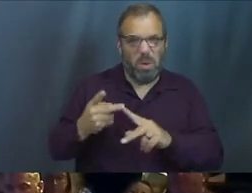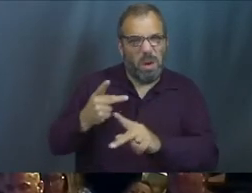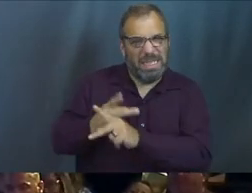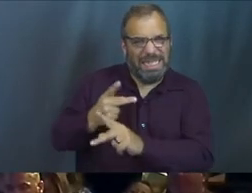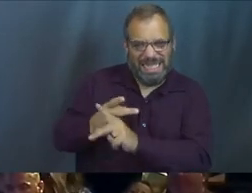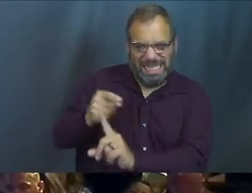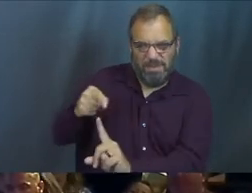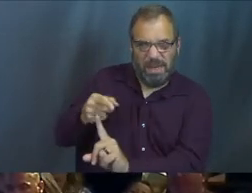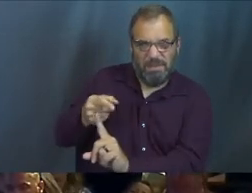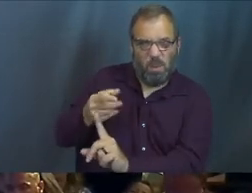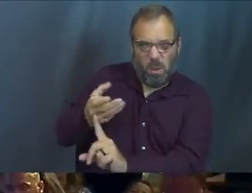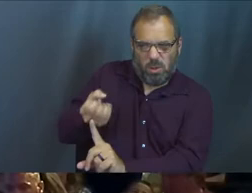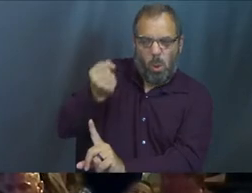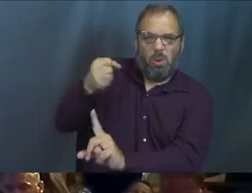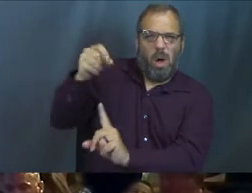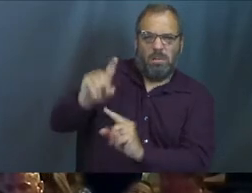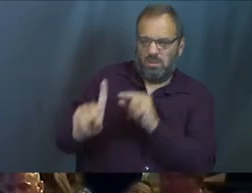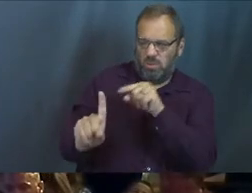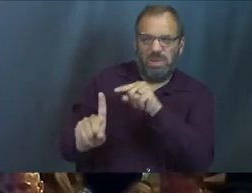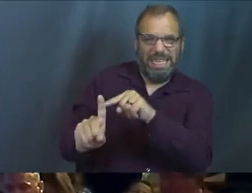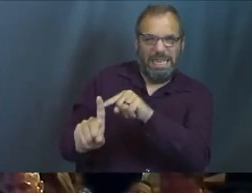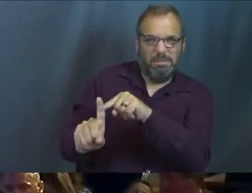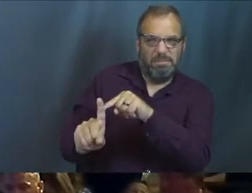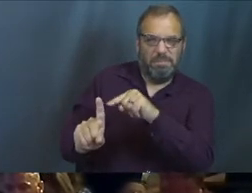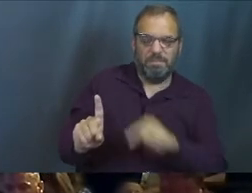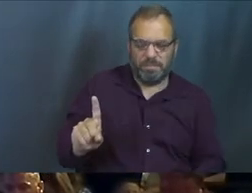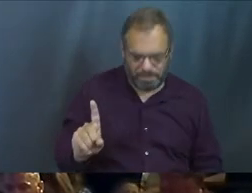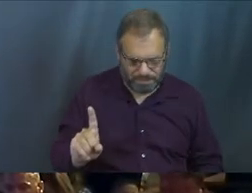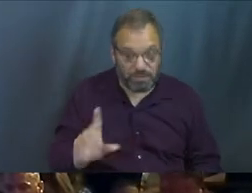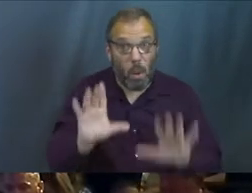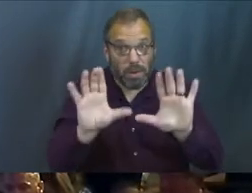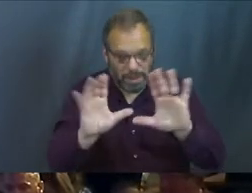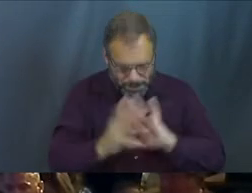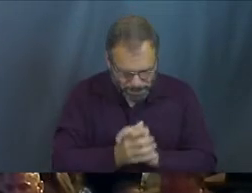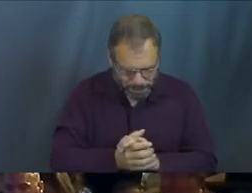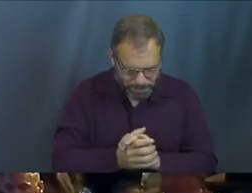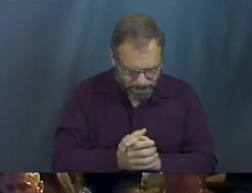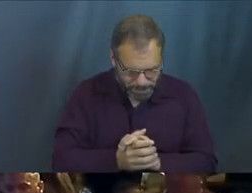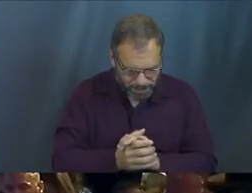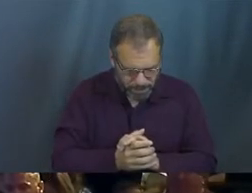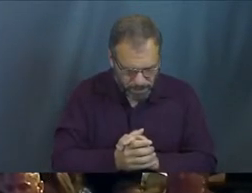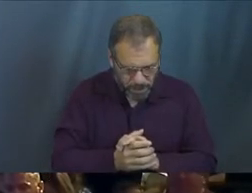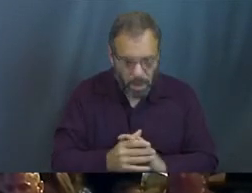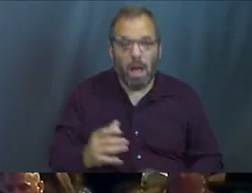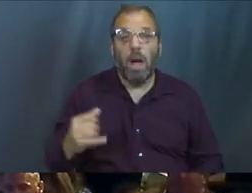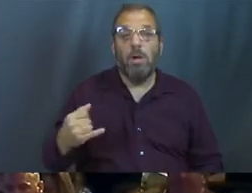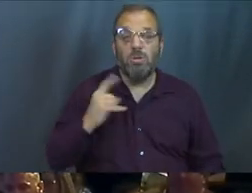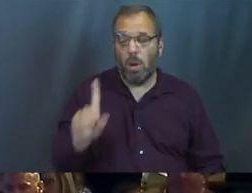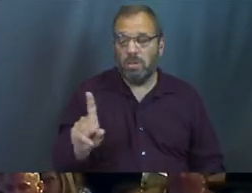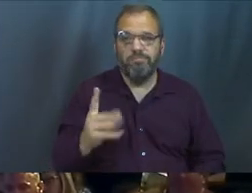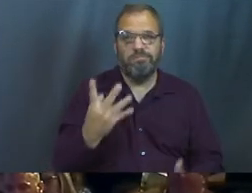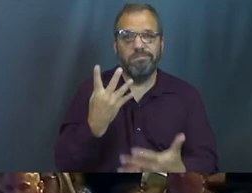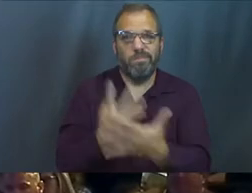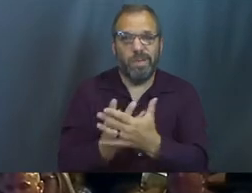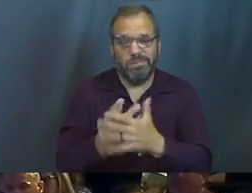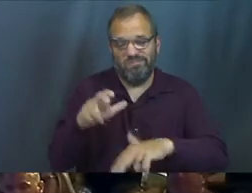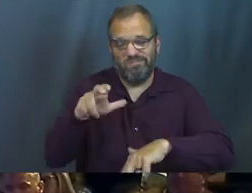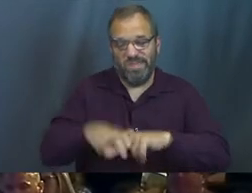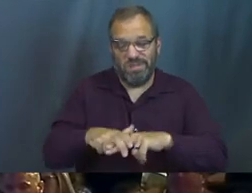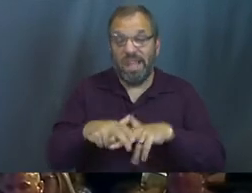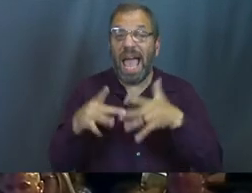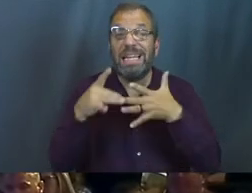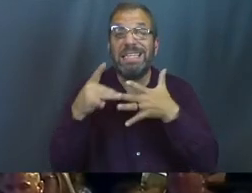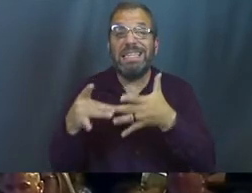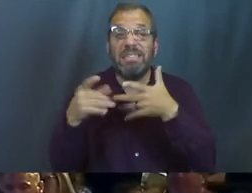as a resource and as somebody he cares for a little bit. So here's what happens. Joseph is in prison. He's hanging out. He's